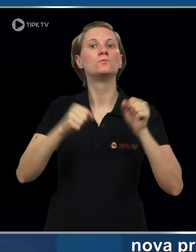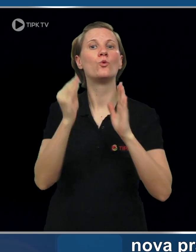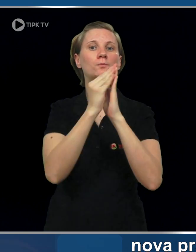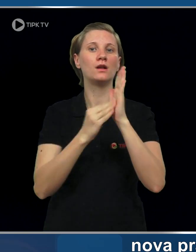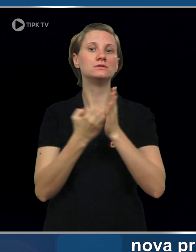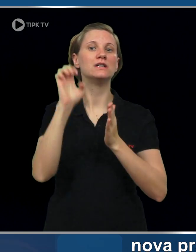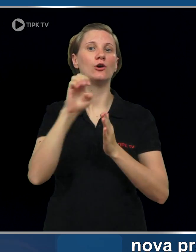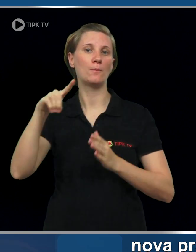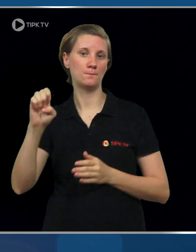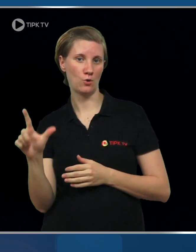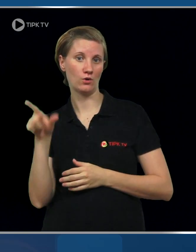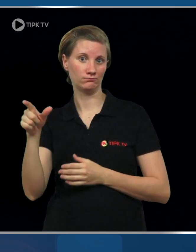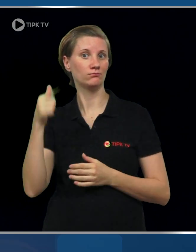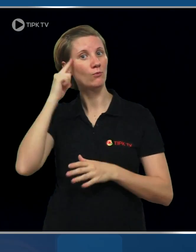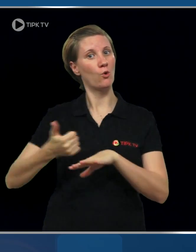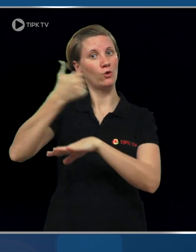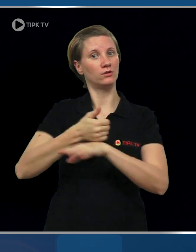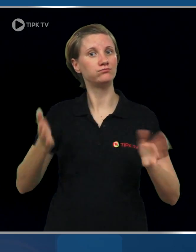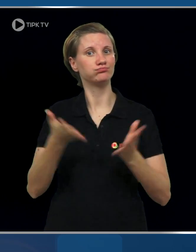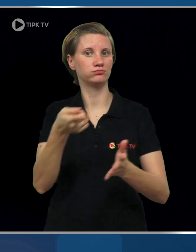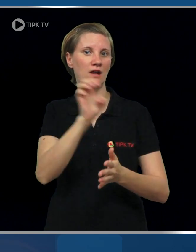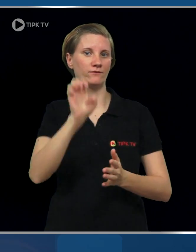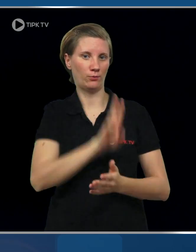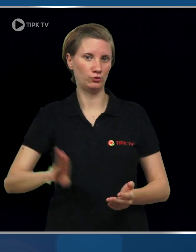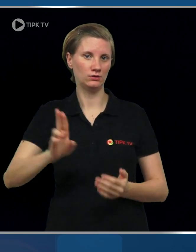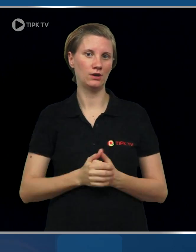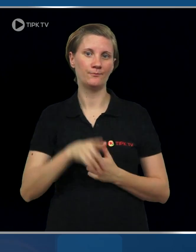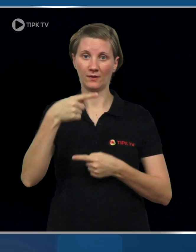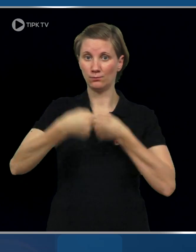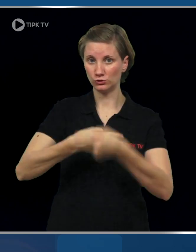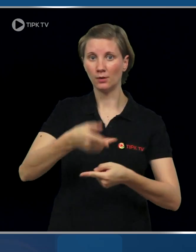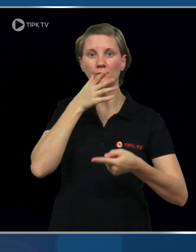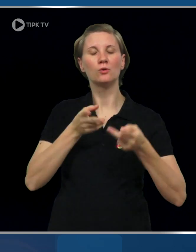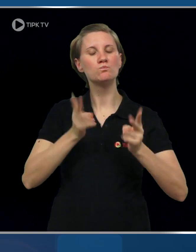to give greater powers to Europol, the European Union's law enforcement agency.